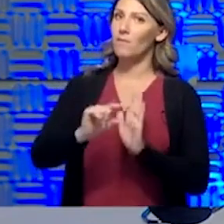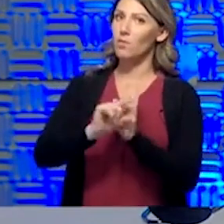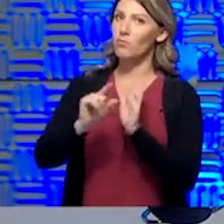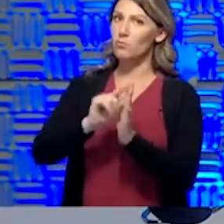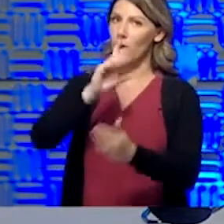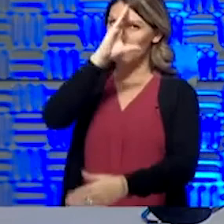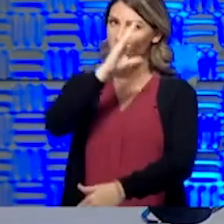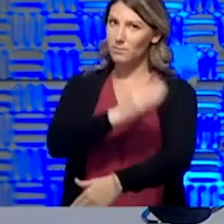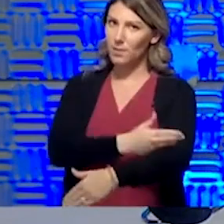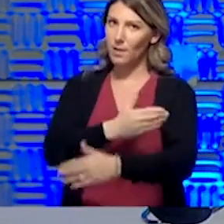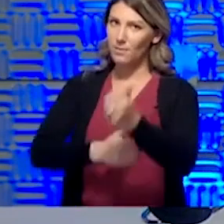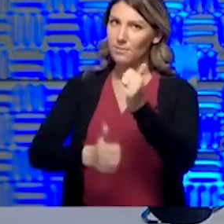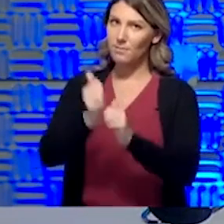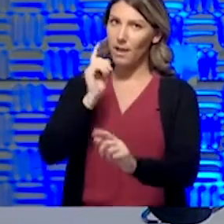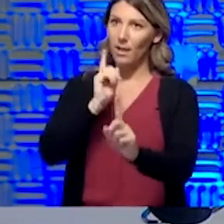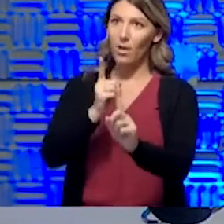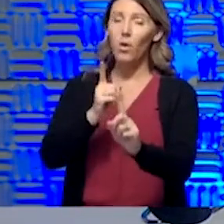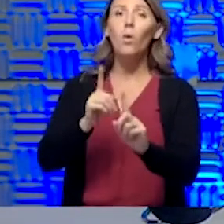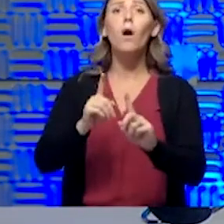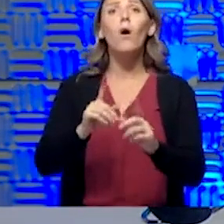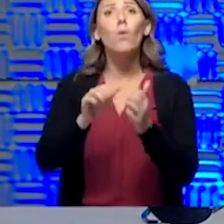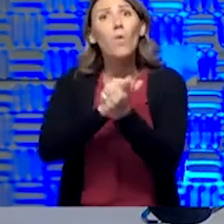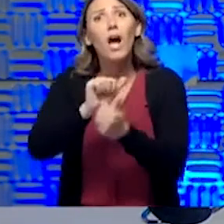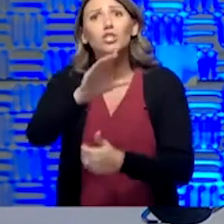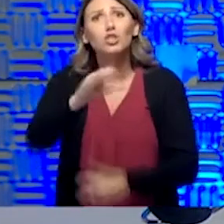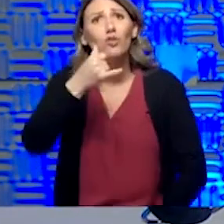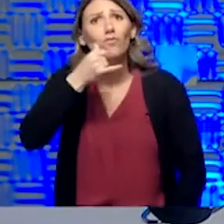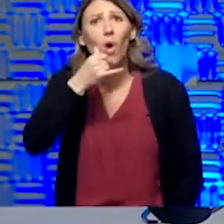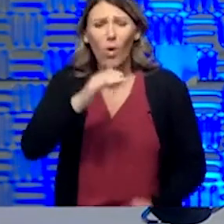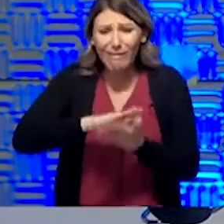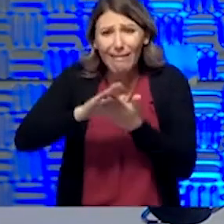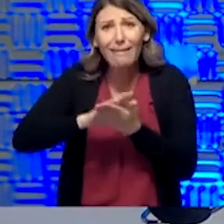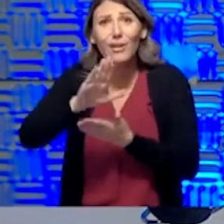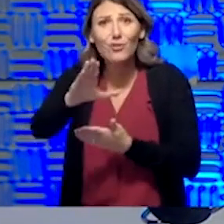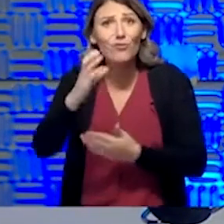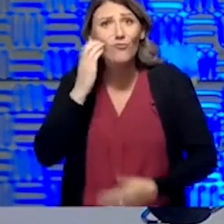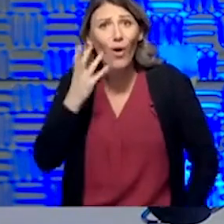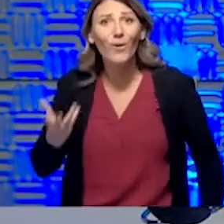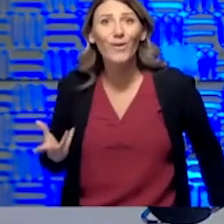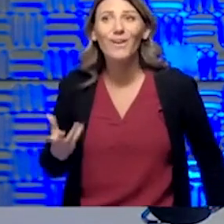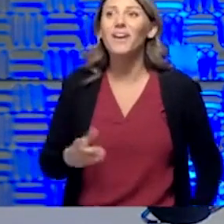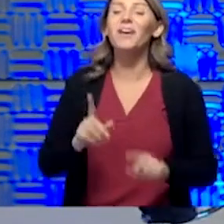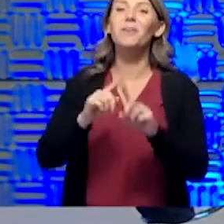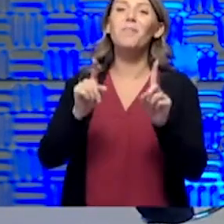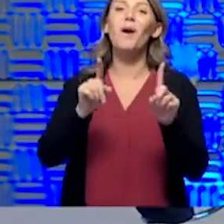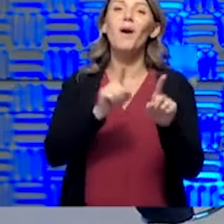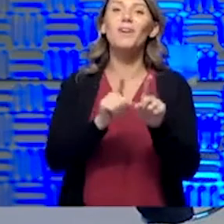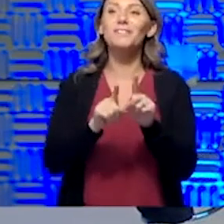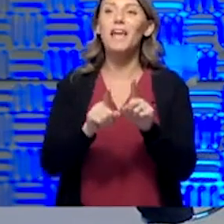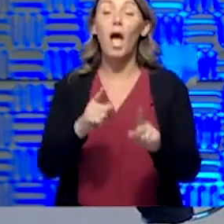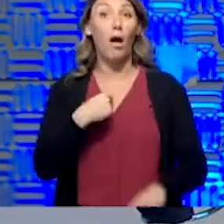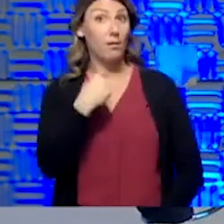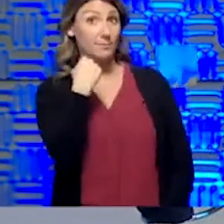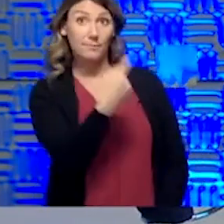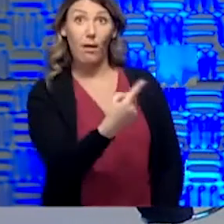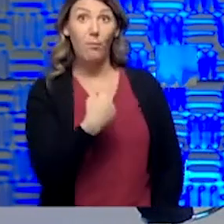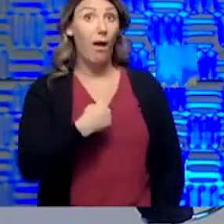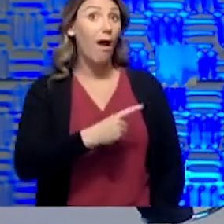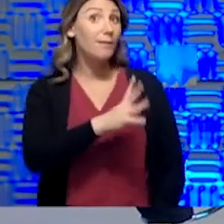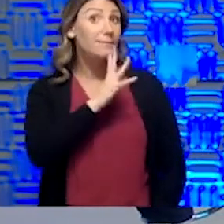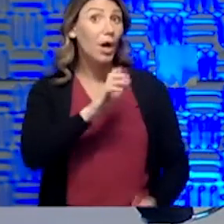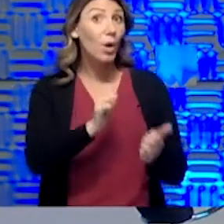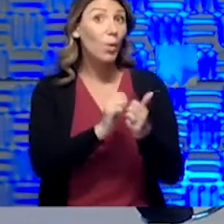the main goal. At least wash the phone. Wash it. Clean it. There you go. But I would like to say – I will tell them I thought to the experts.